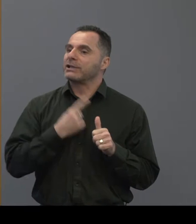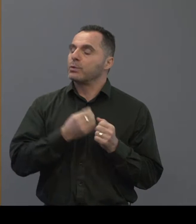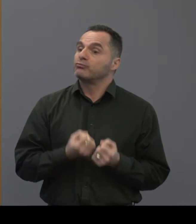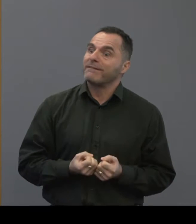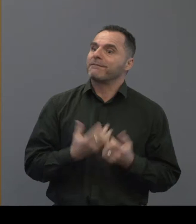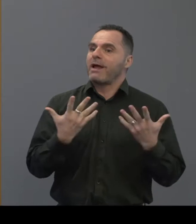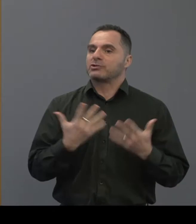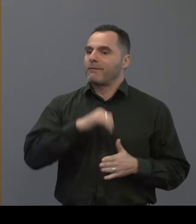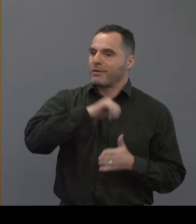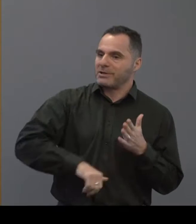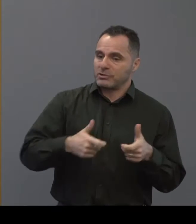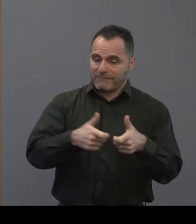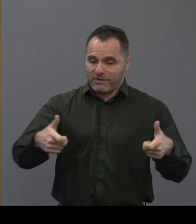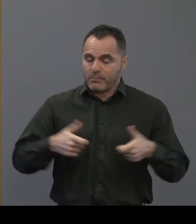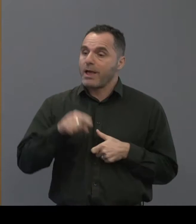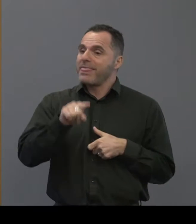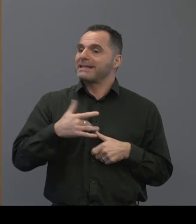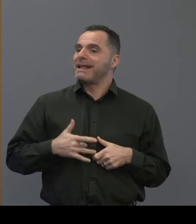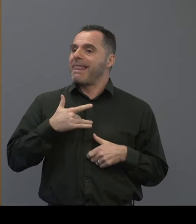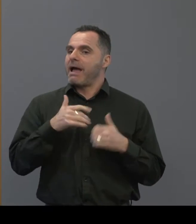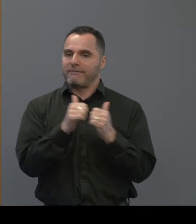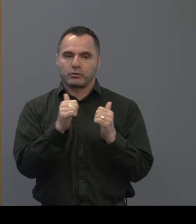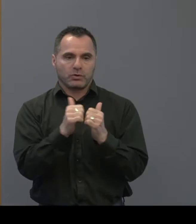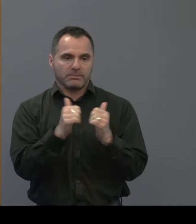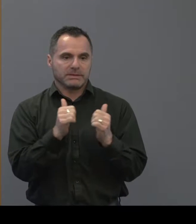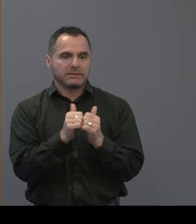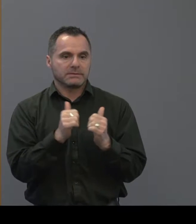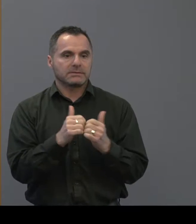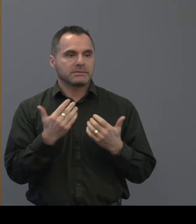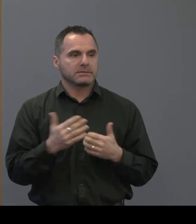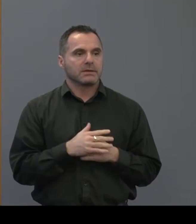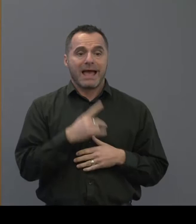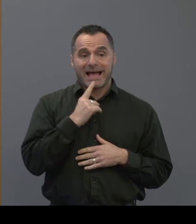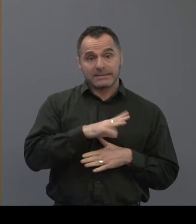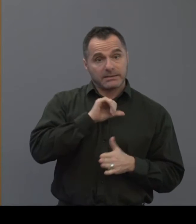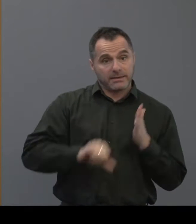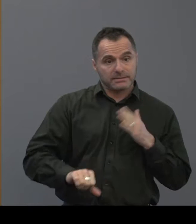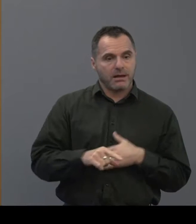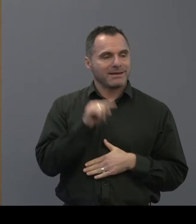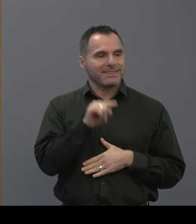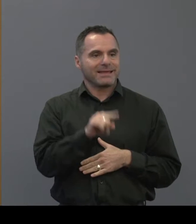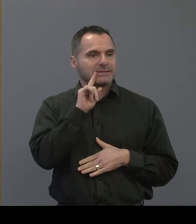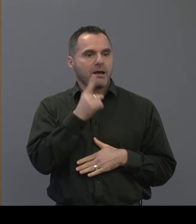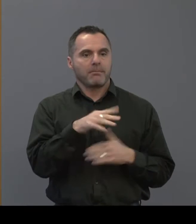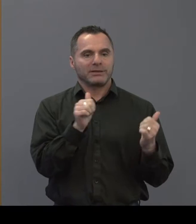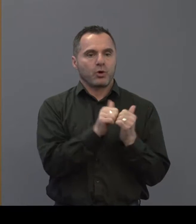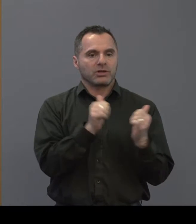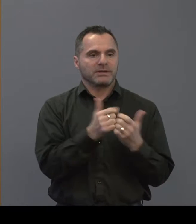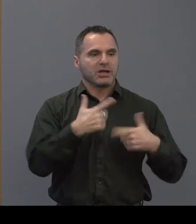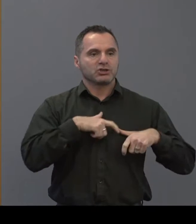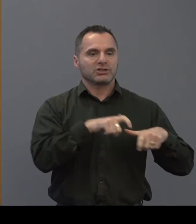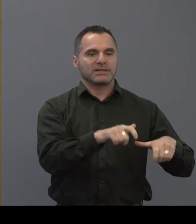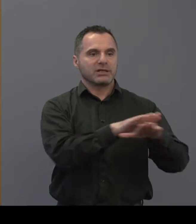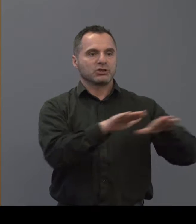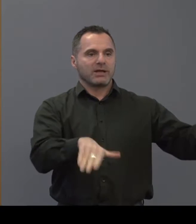commissioning framework it's a live document um again the very clear steer i gave right at the beginning this cannot be a document that sits on